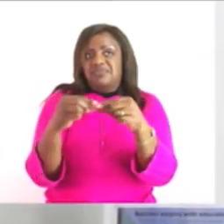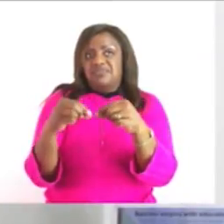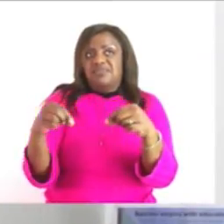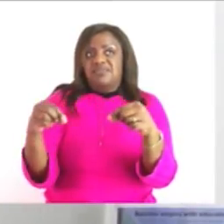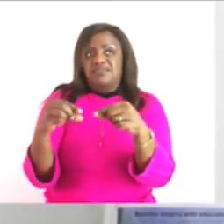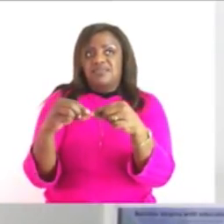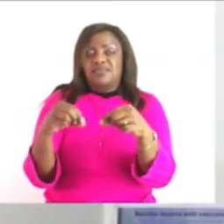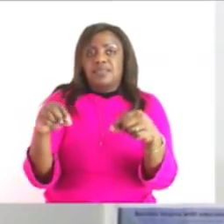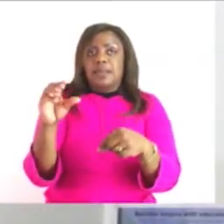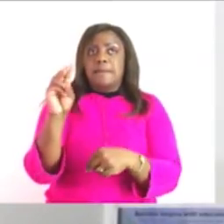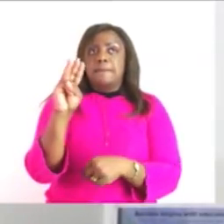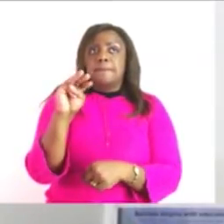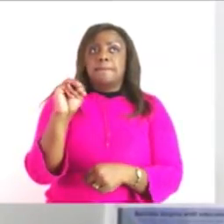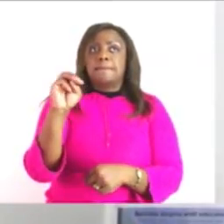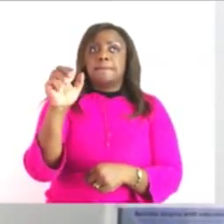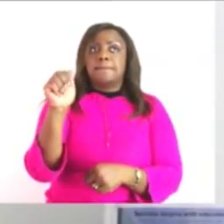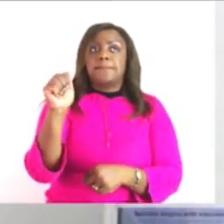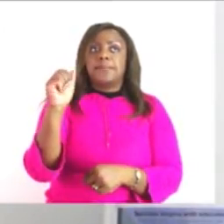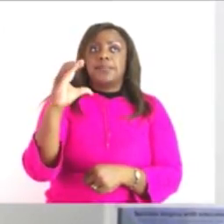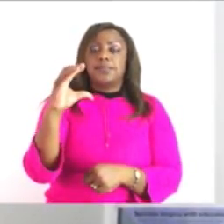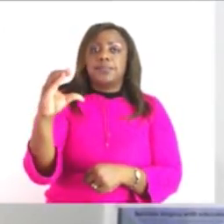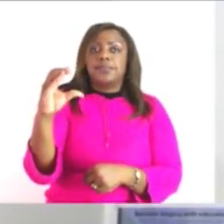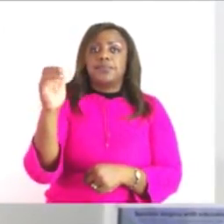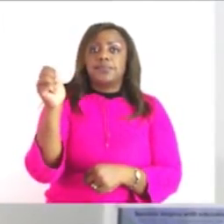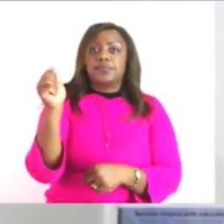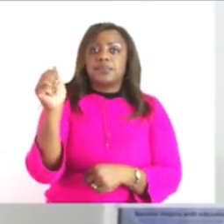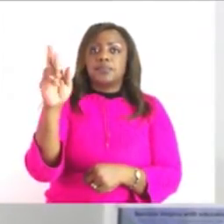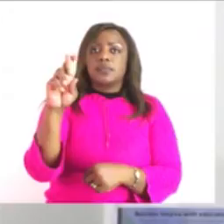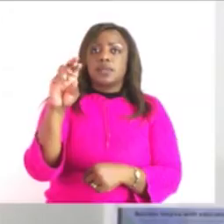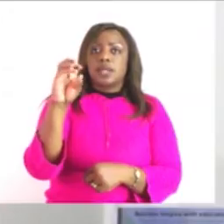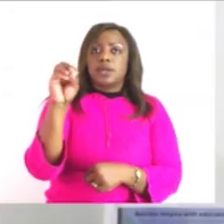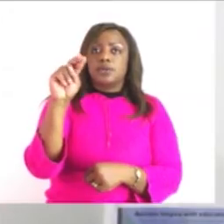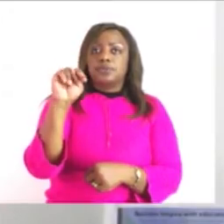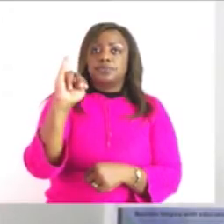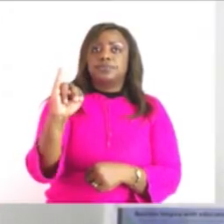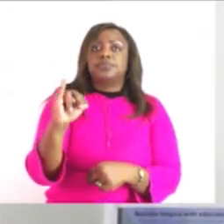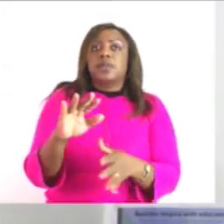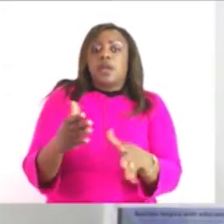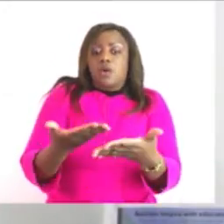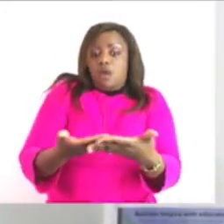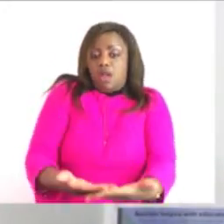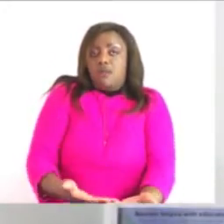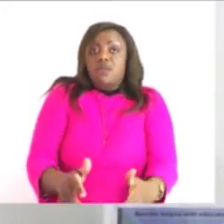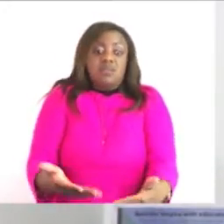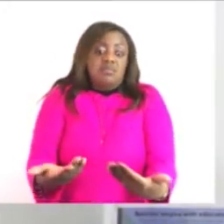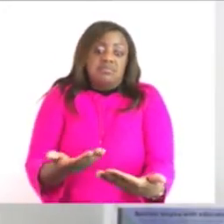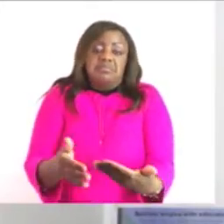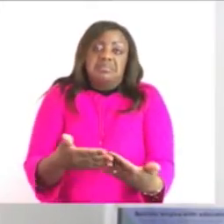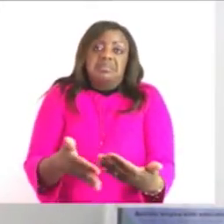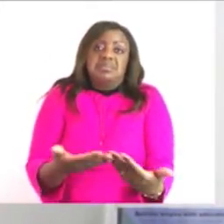how heavy will this macaroni be but first